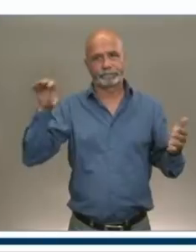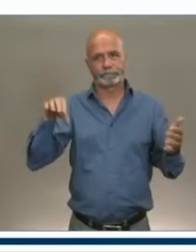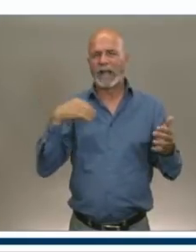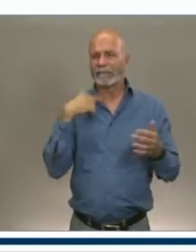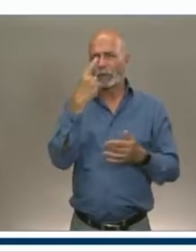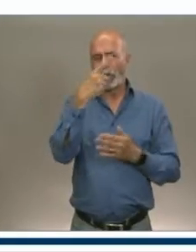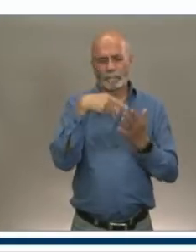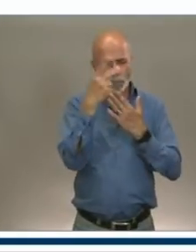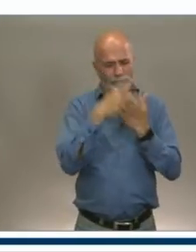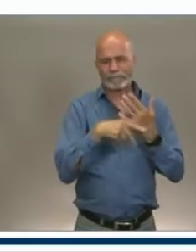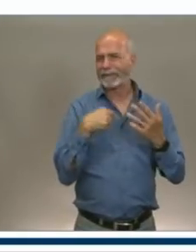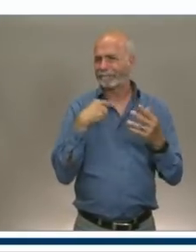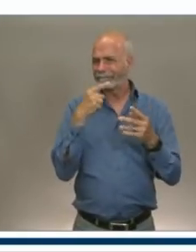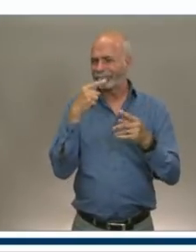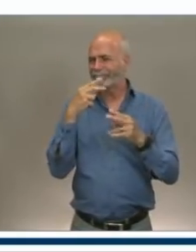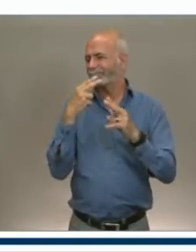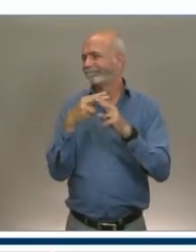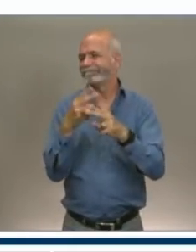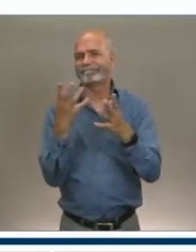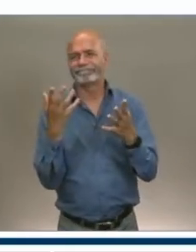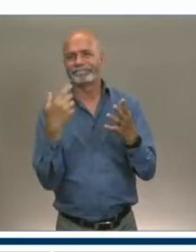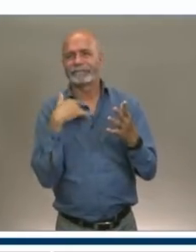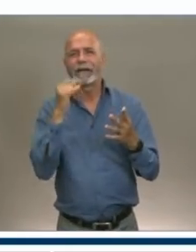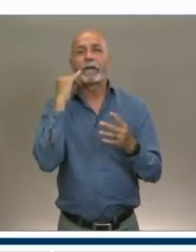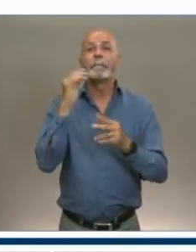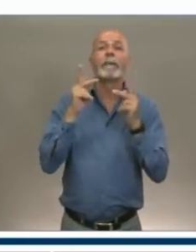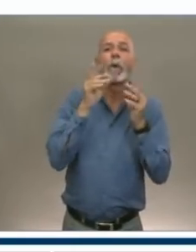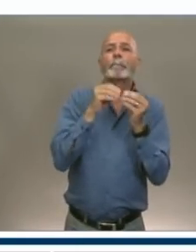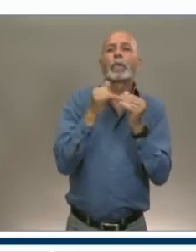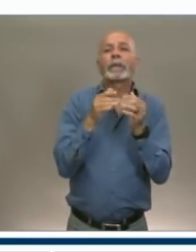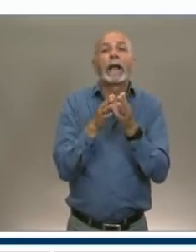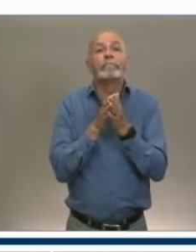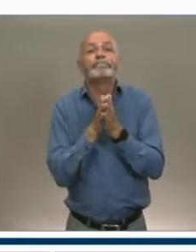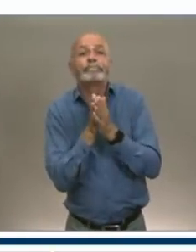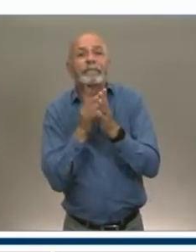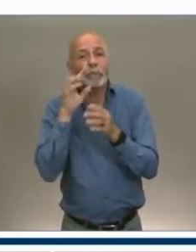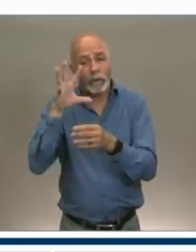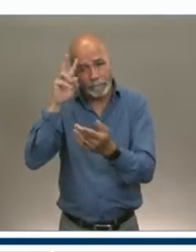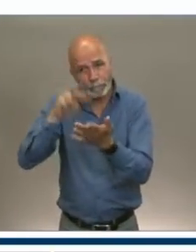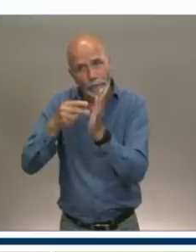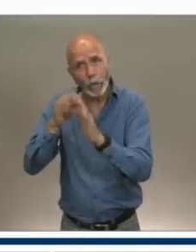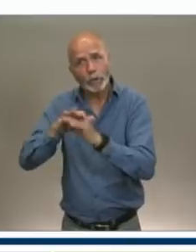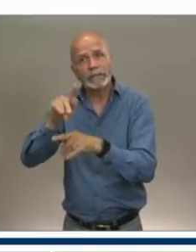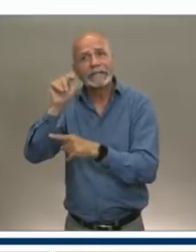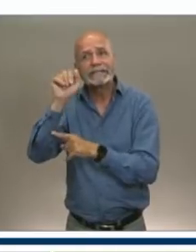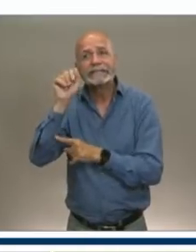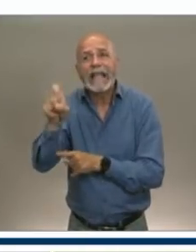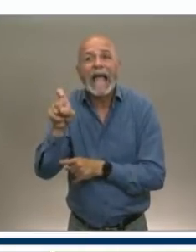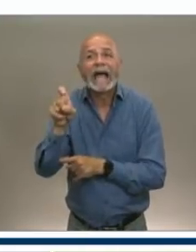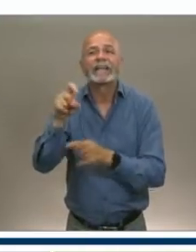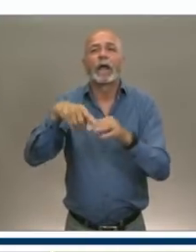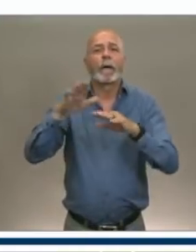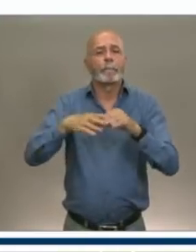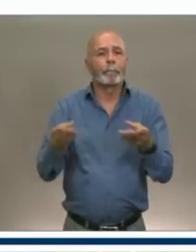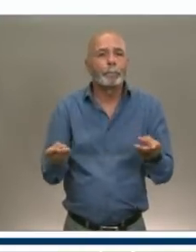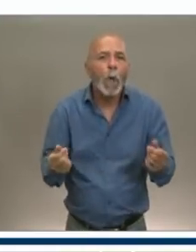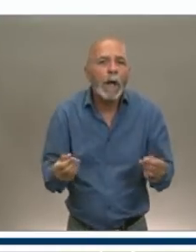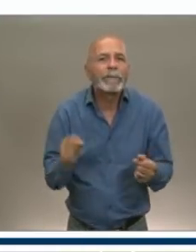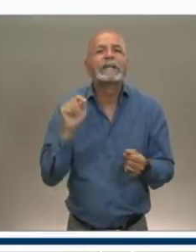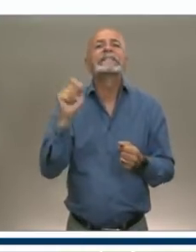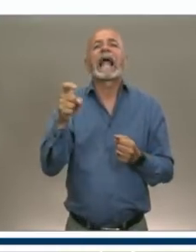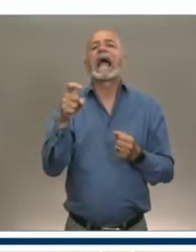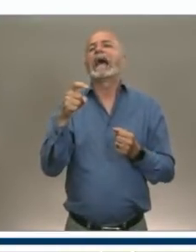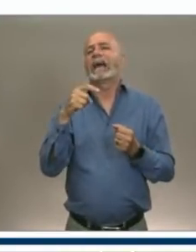a tax incentive and that was applying towards commercial property taxes, which are quadruple what